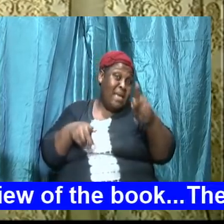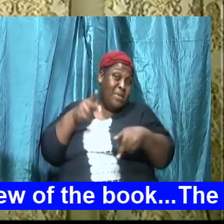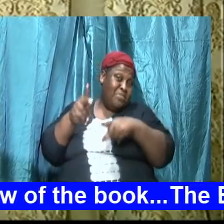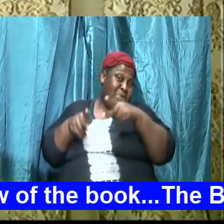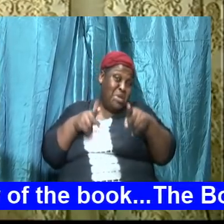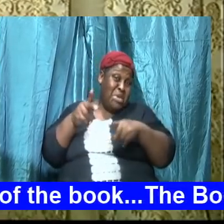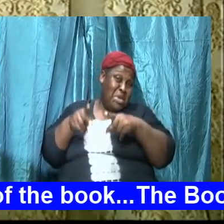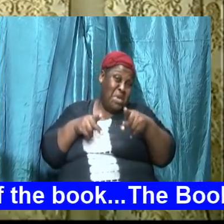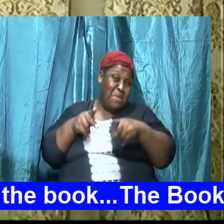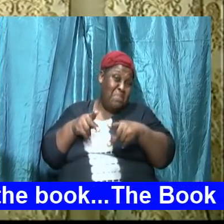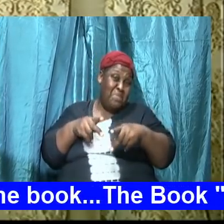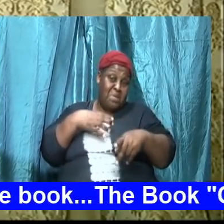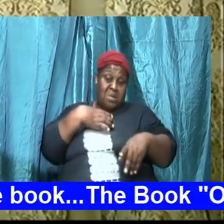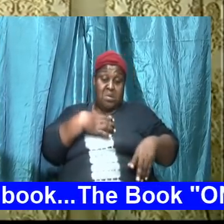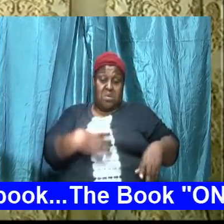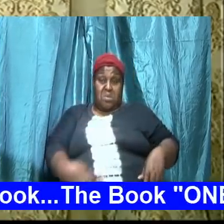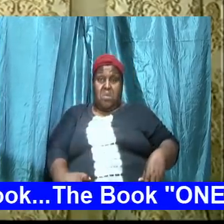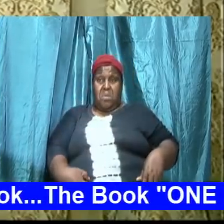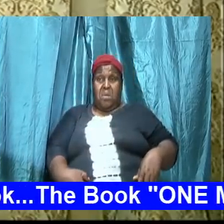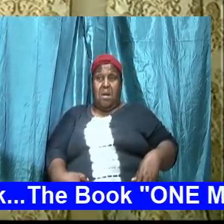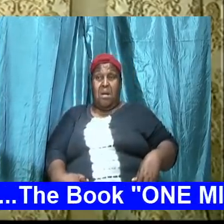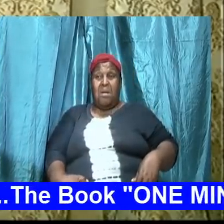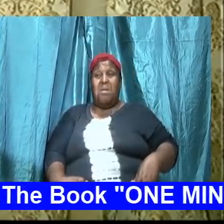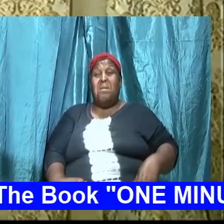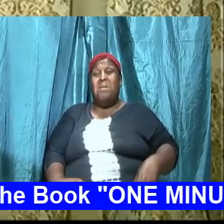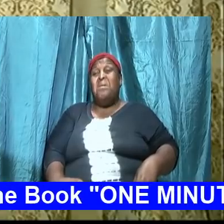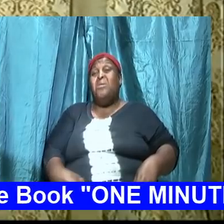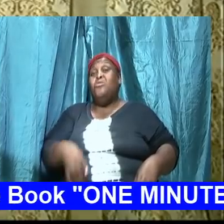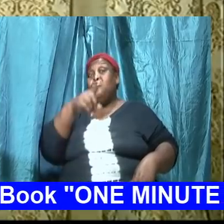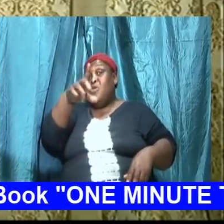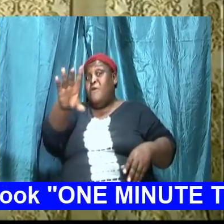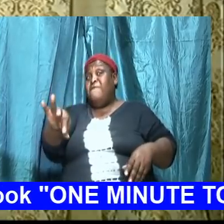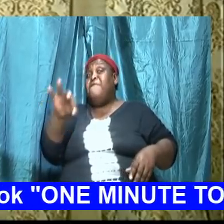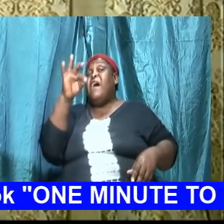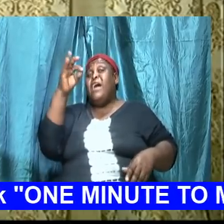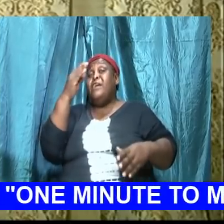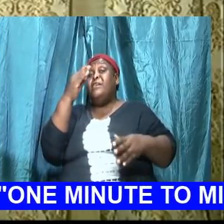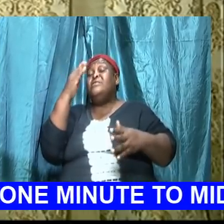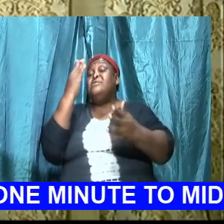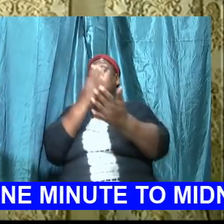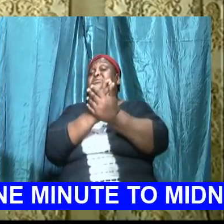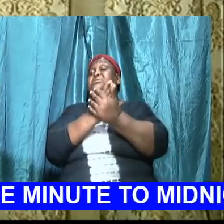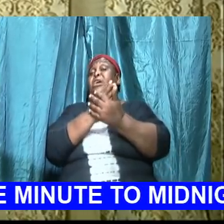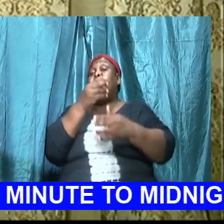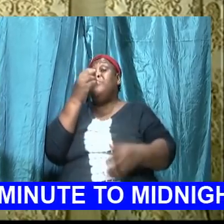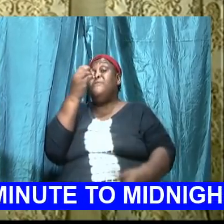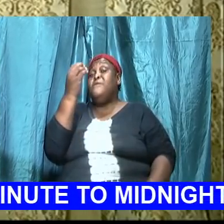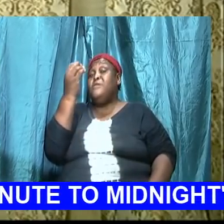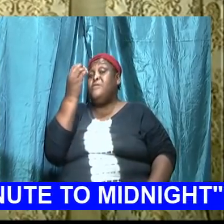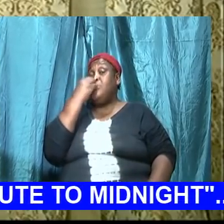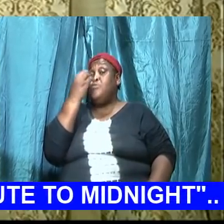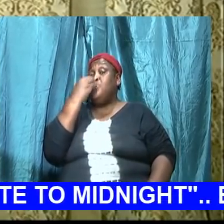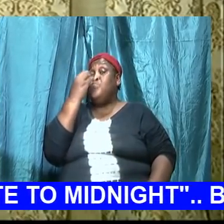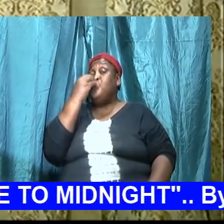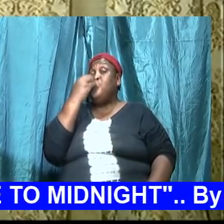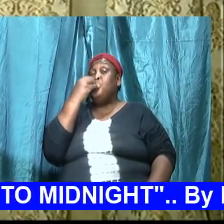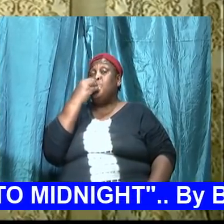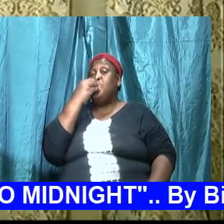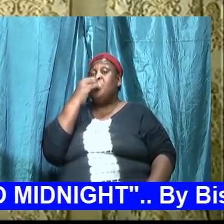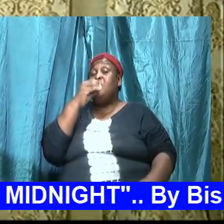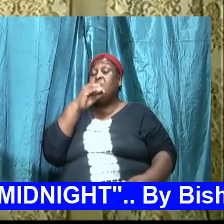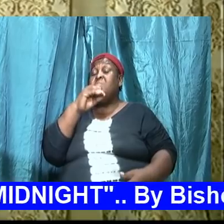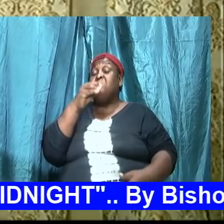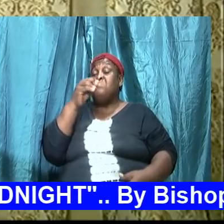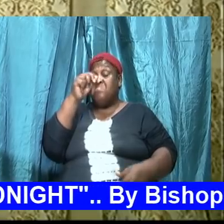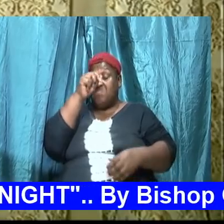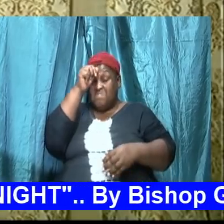what they call hunger strike and you will find that if they abstain from food for an extended period they will die